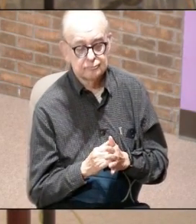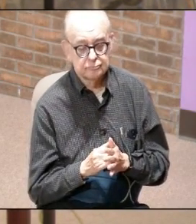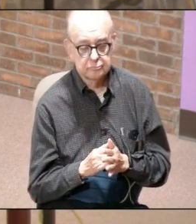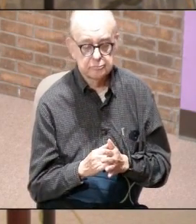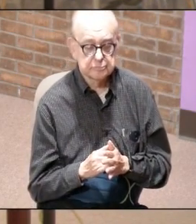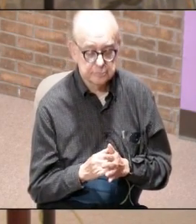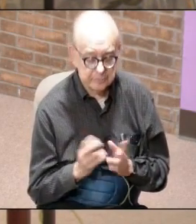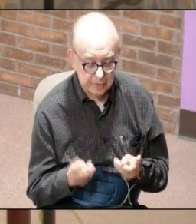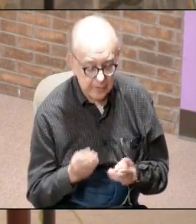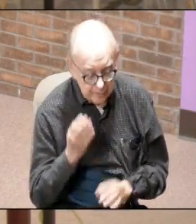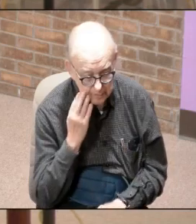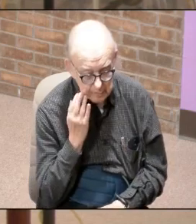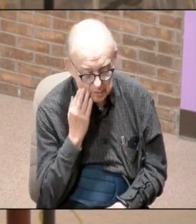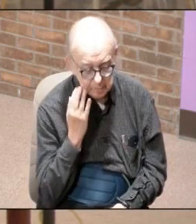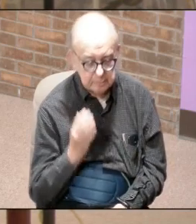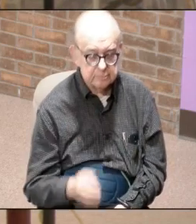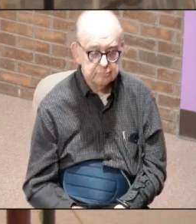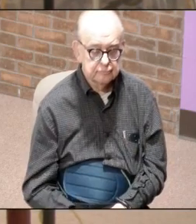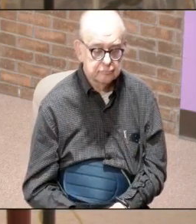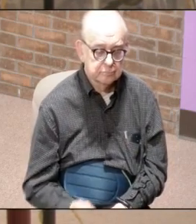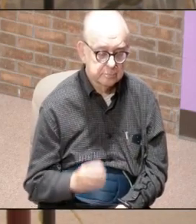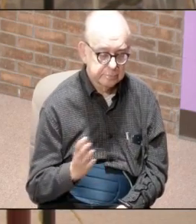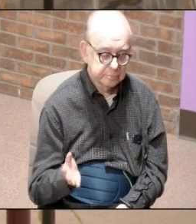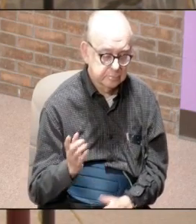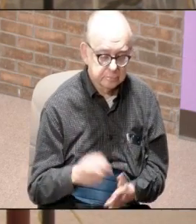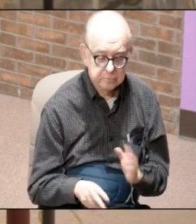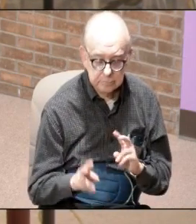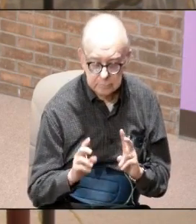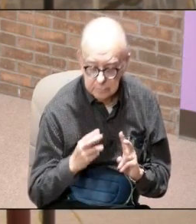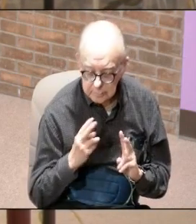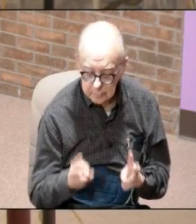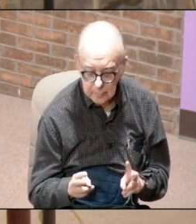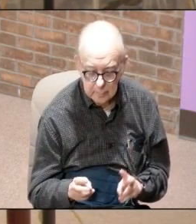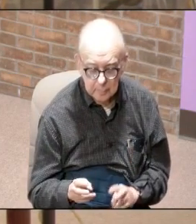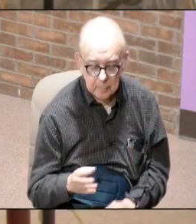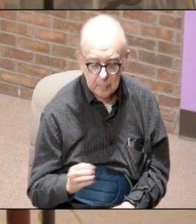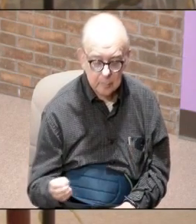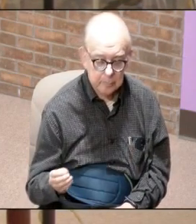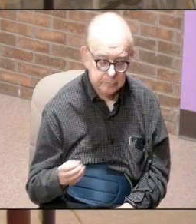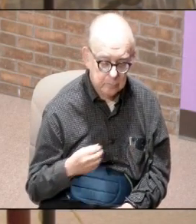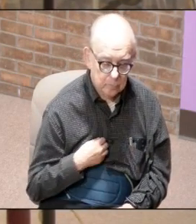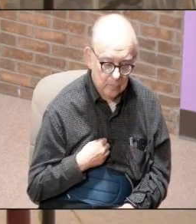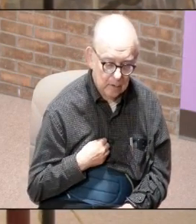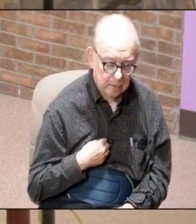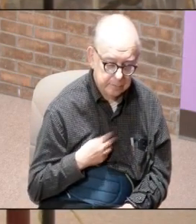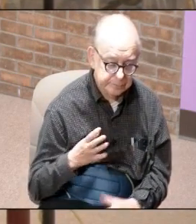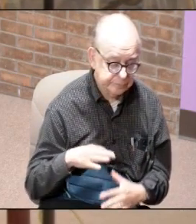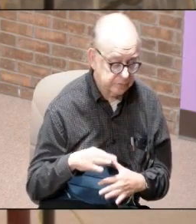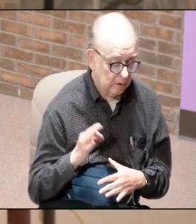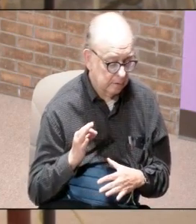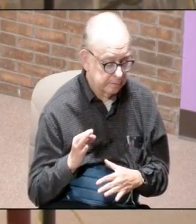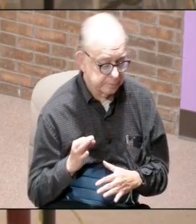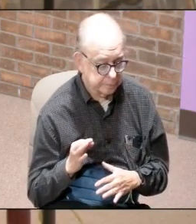very familiar and here's what he says and I was in the spirit